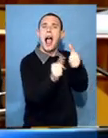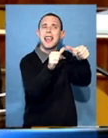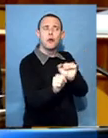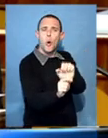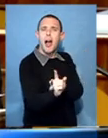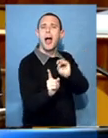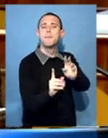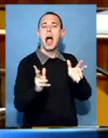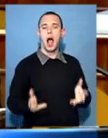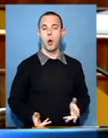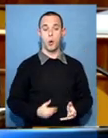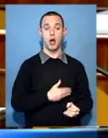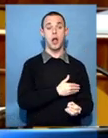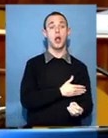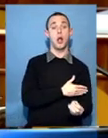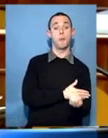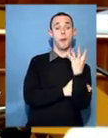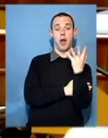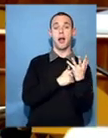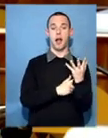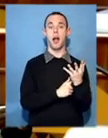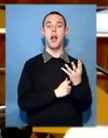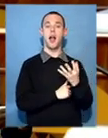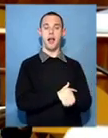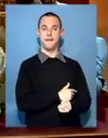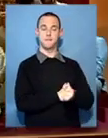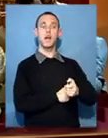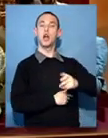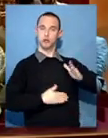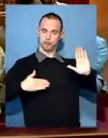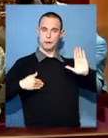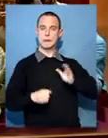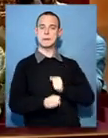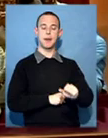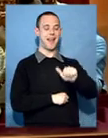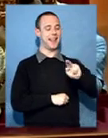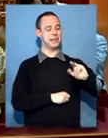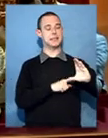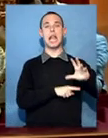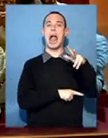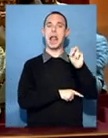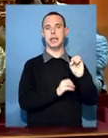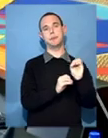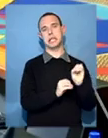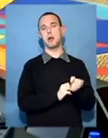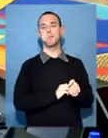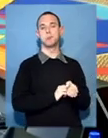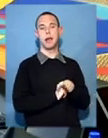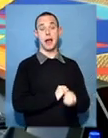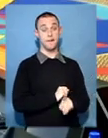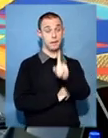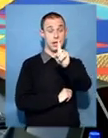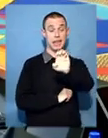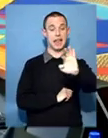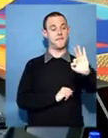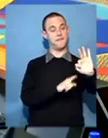Mpumalanga, 30 MPLs were sworn in. The ANC retained its sizable majority, 80% of the seats, but the